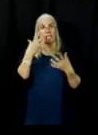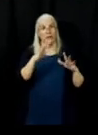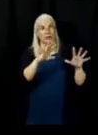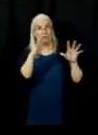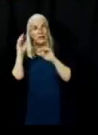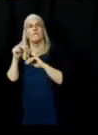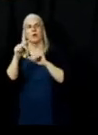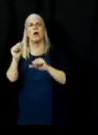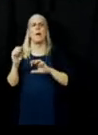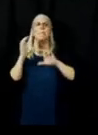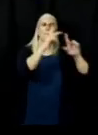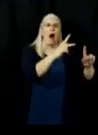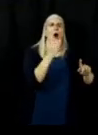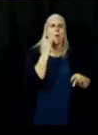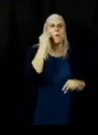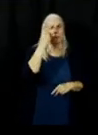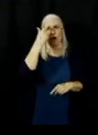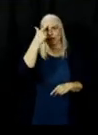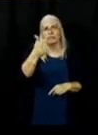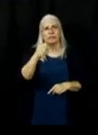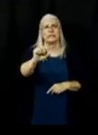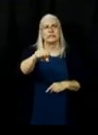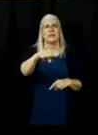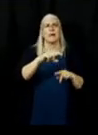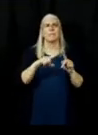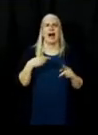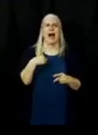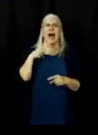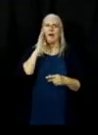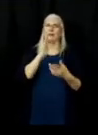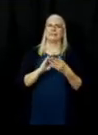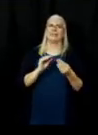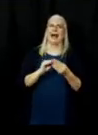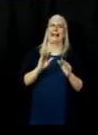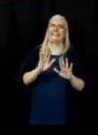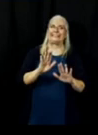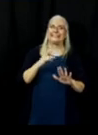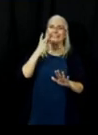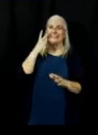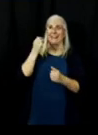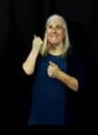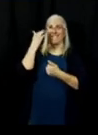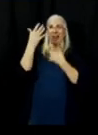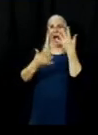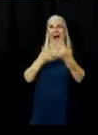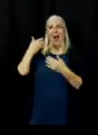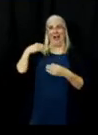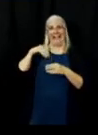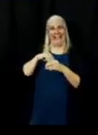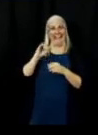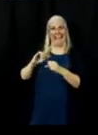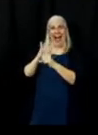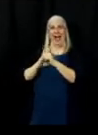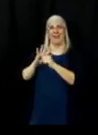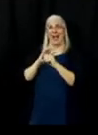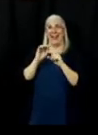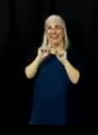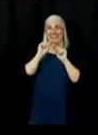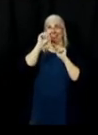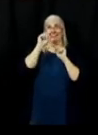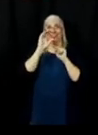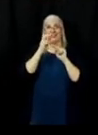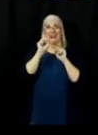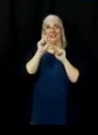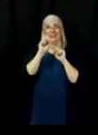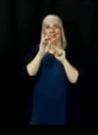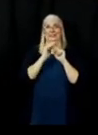but I will again say you see the active fire here and you see that Chester is right here when we initially